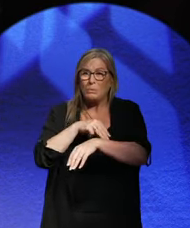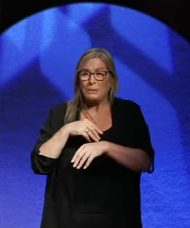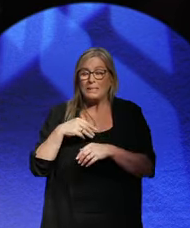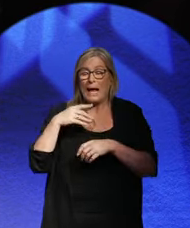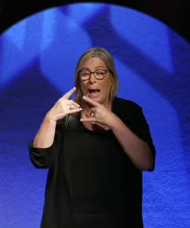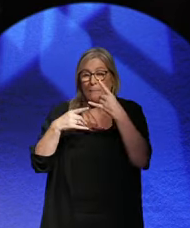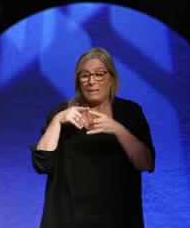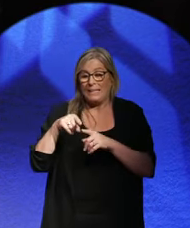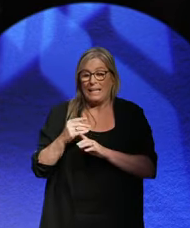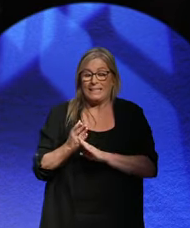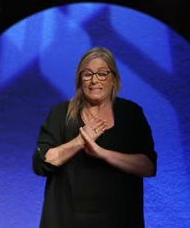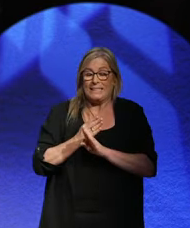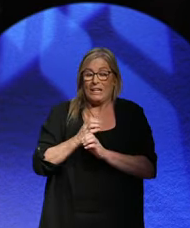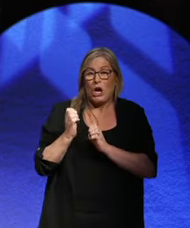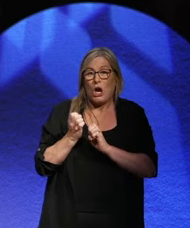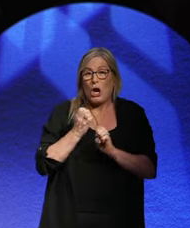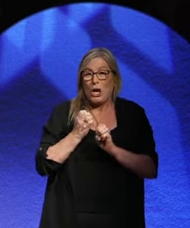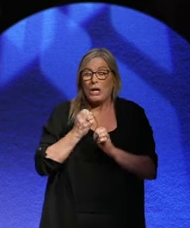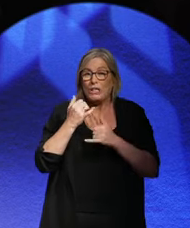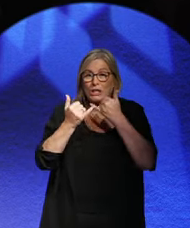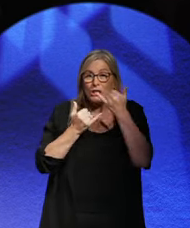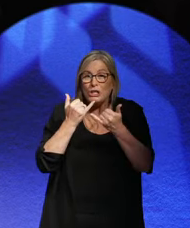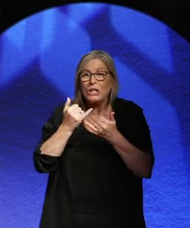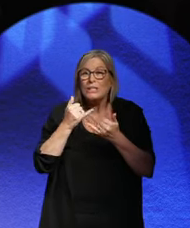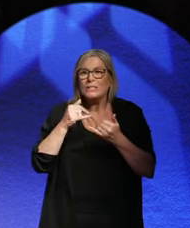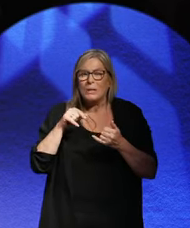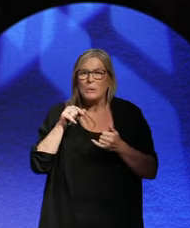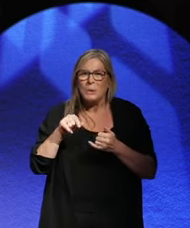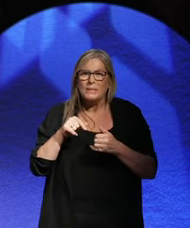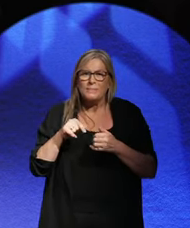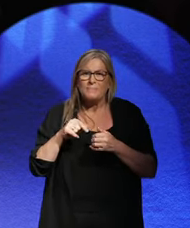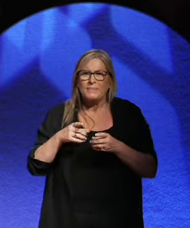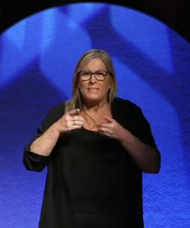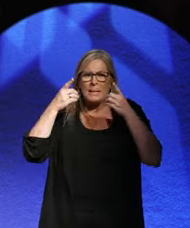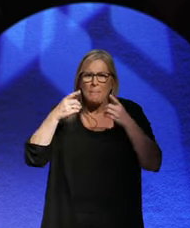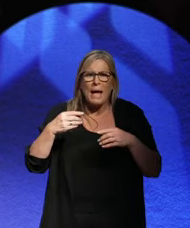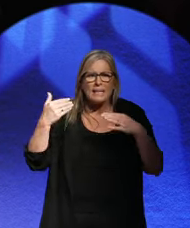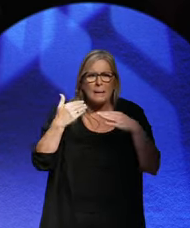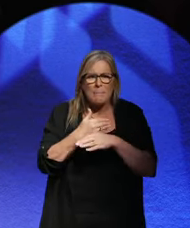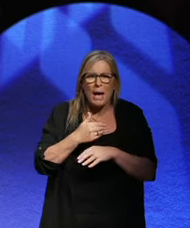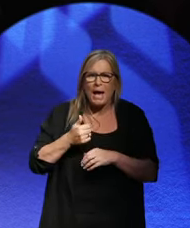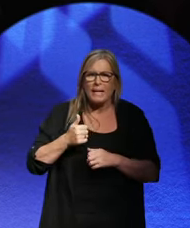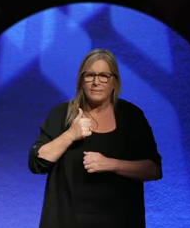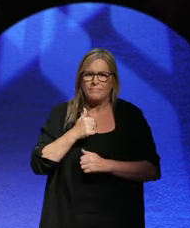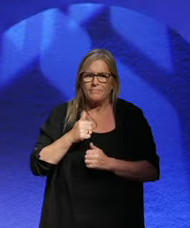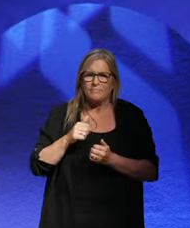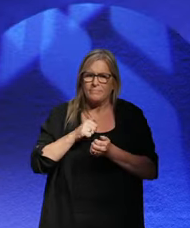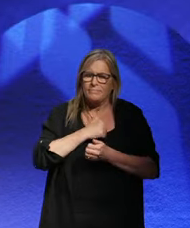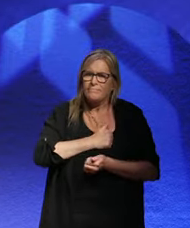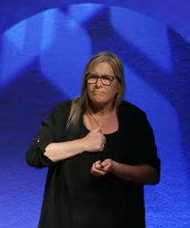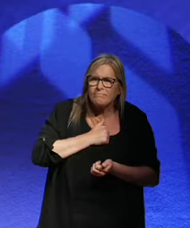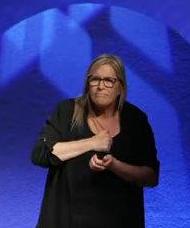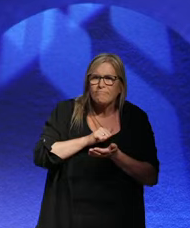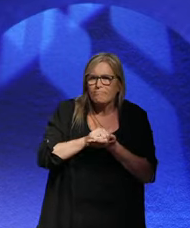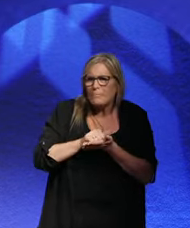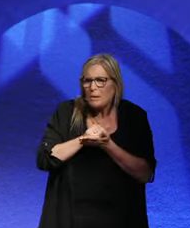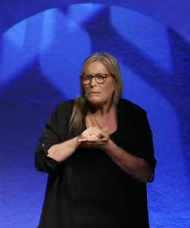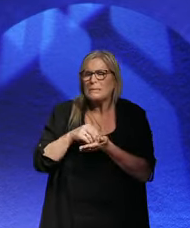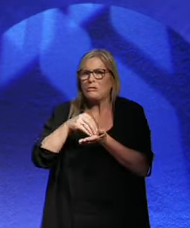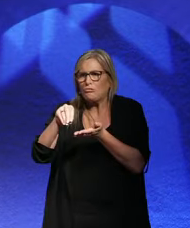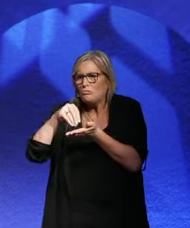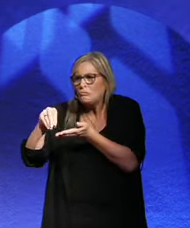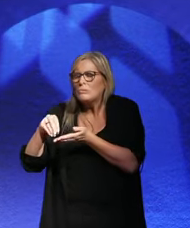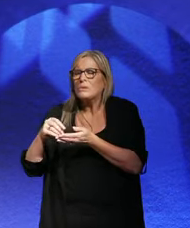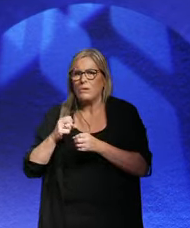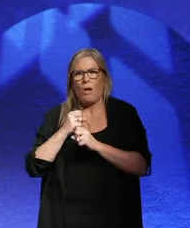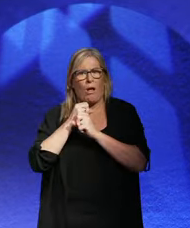period, was the demand by the Allies for reparations, compensation. The French government said all